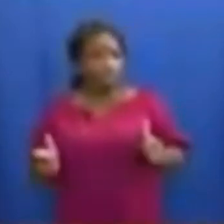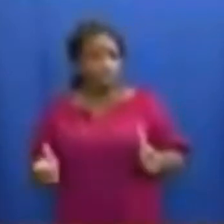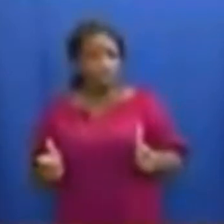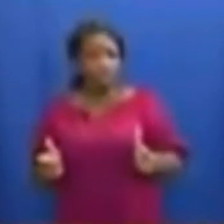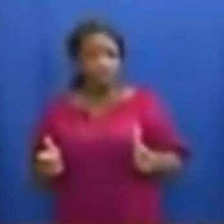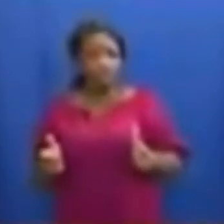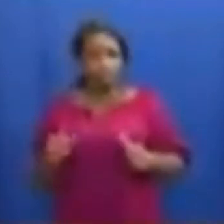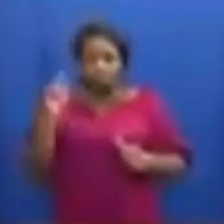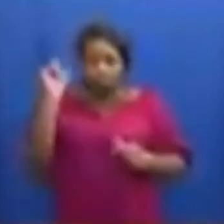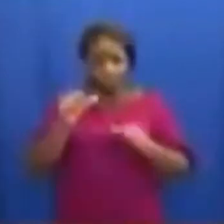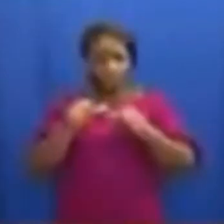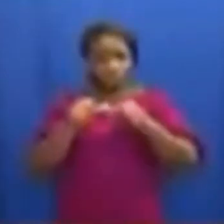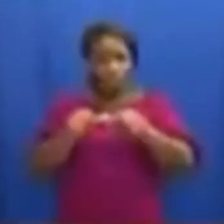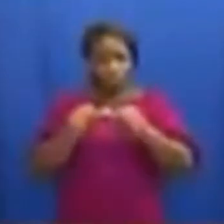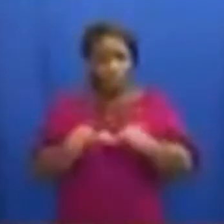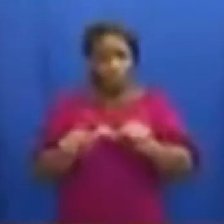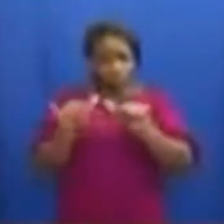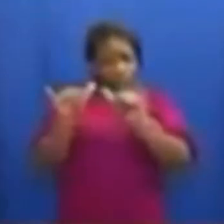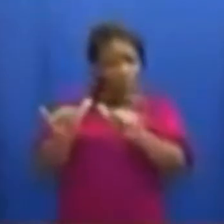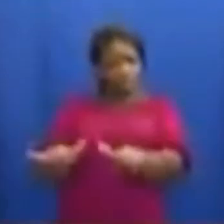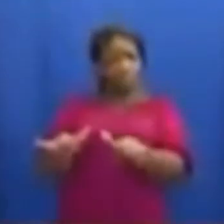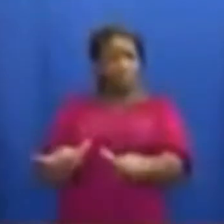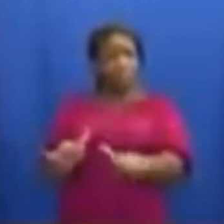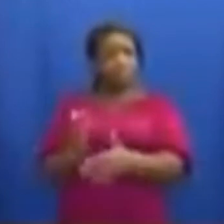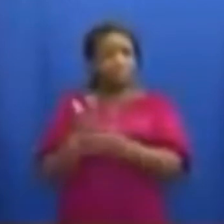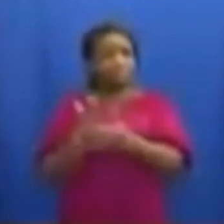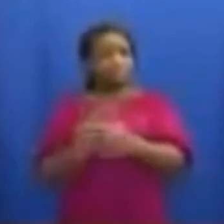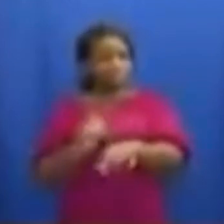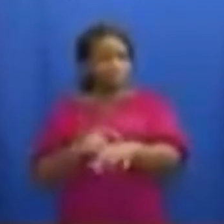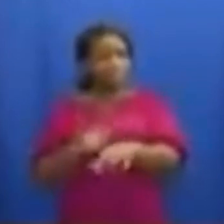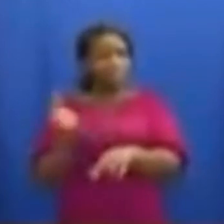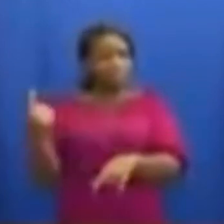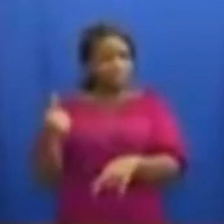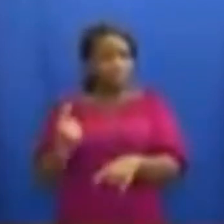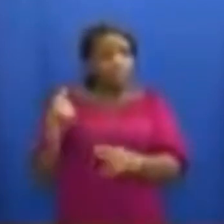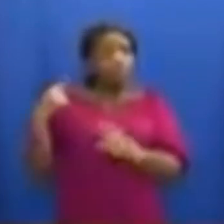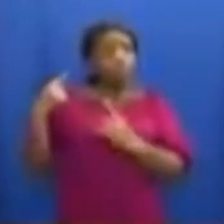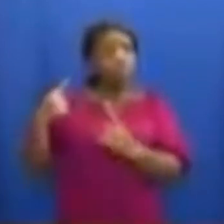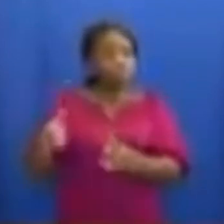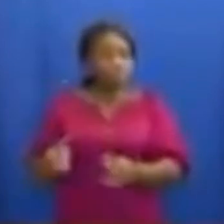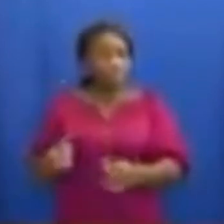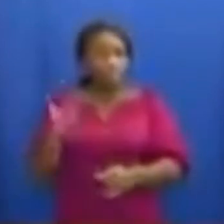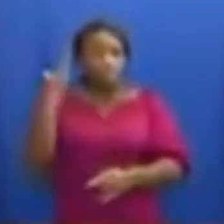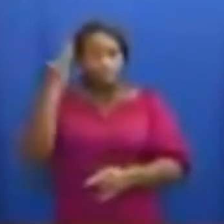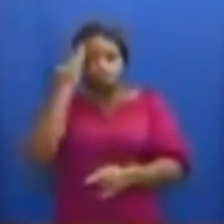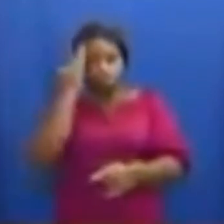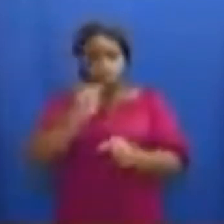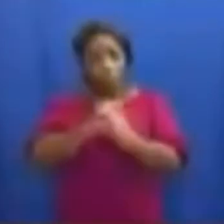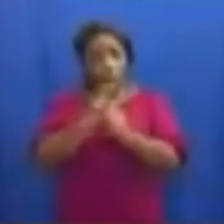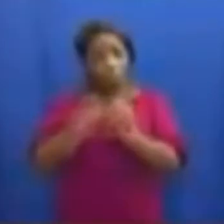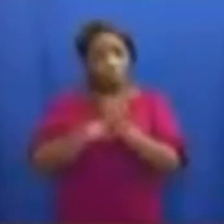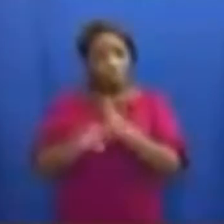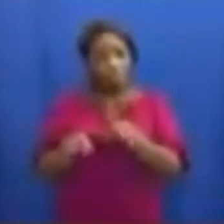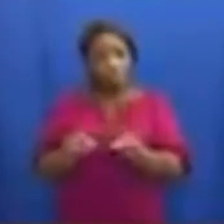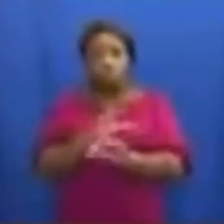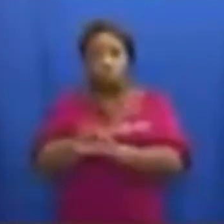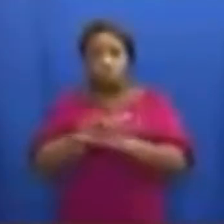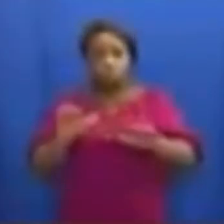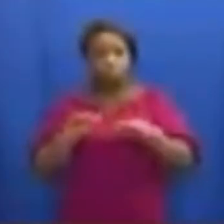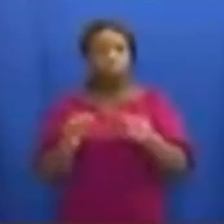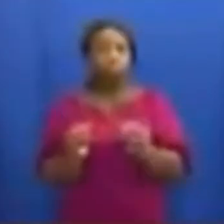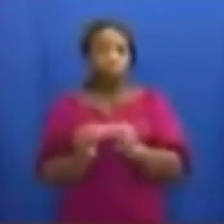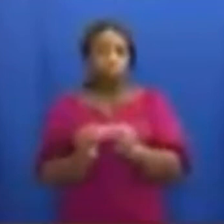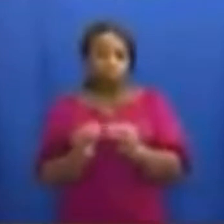and they must continue to remain so for some time to come until we see to the elimination of the virus from our country.